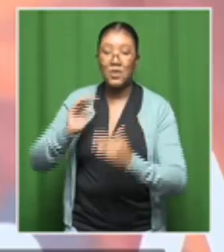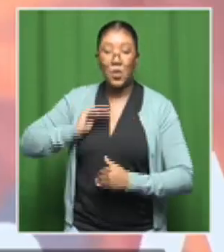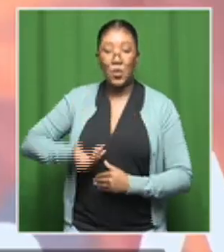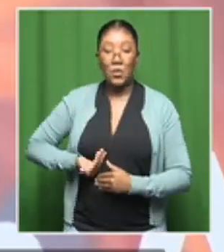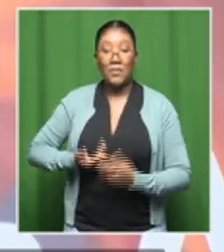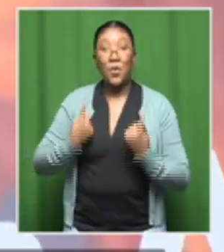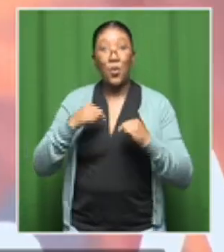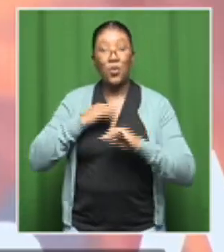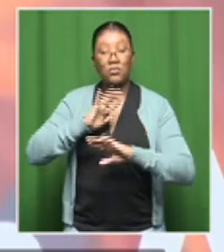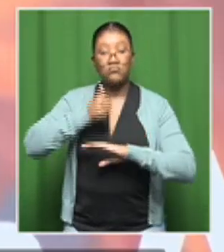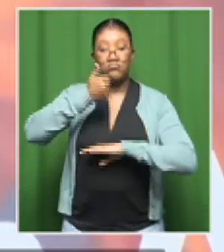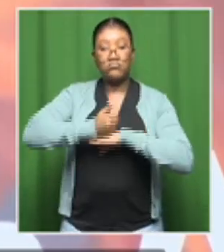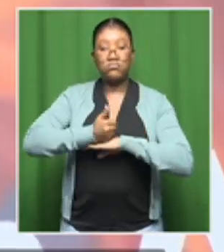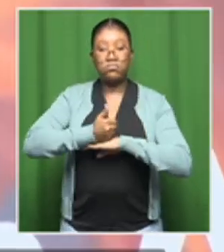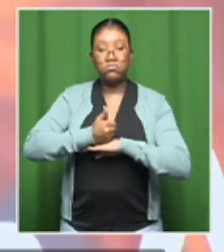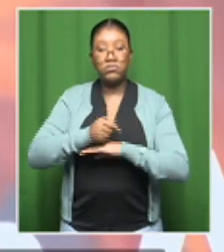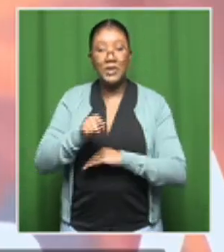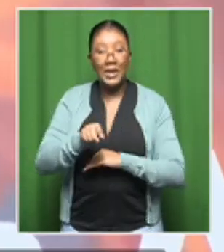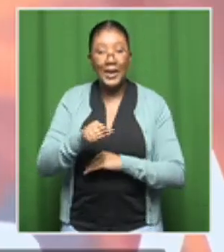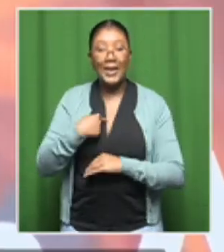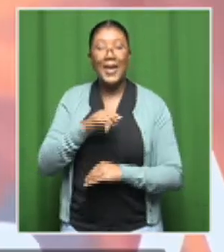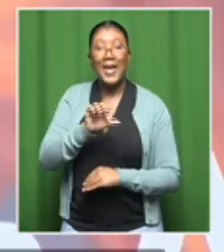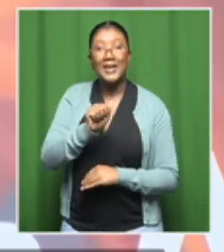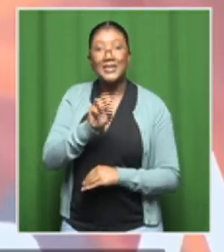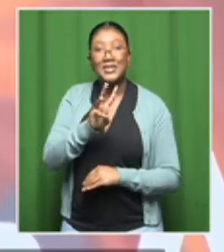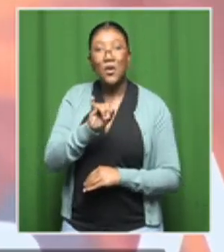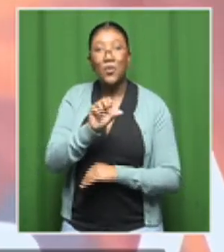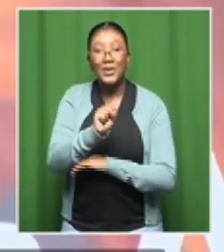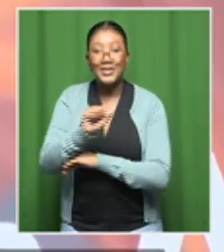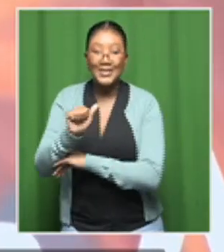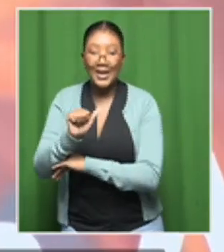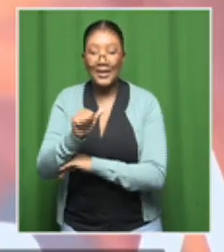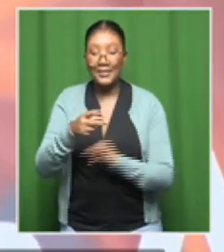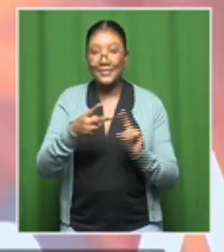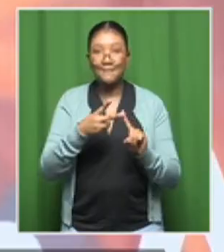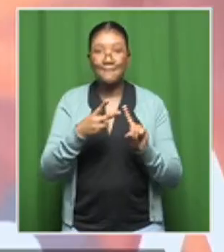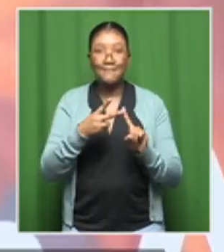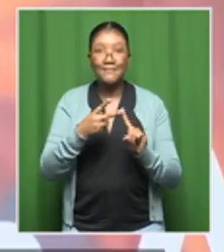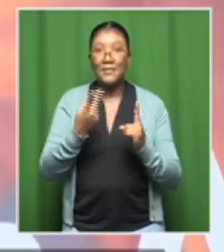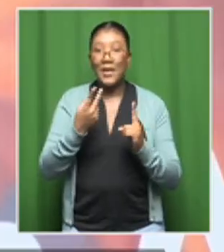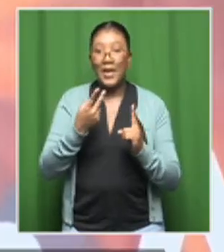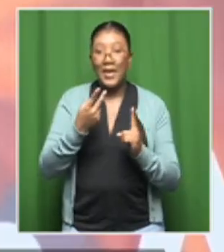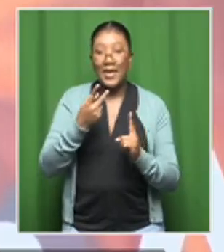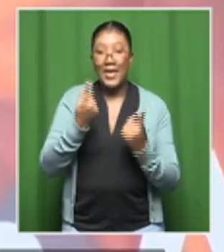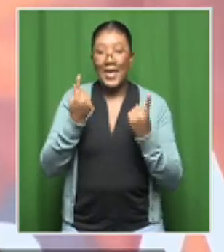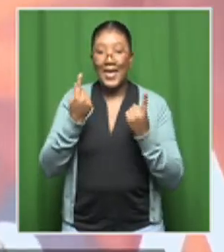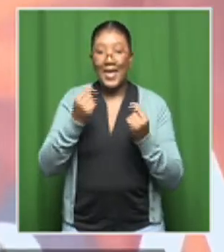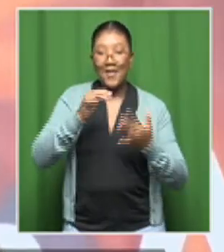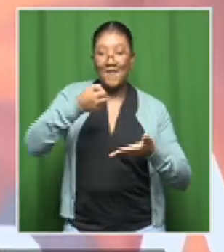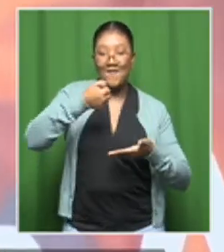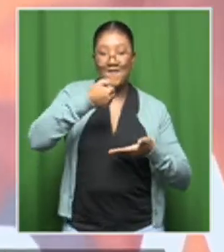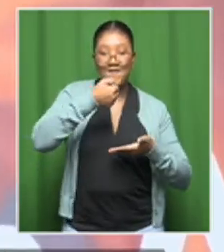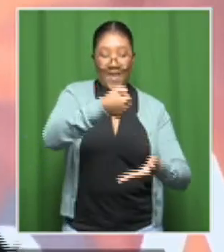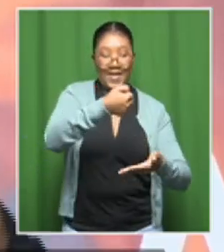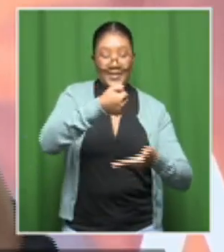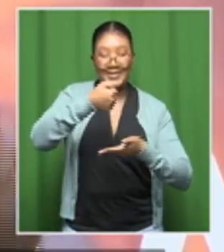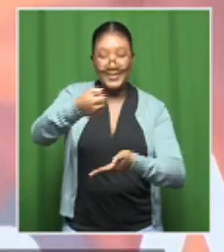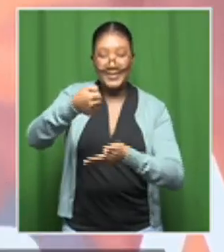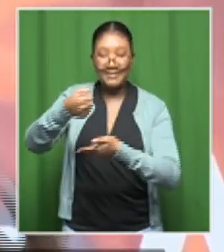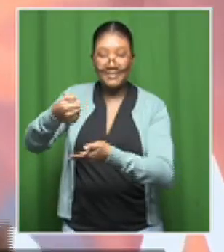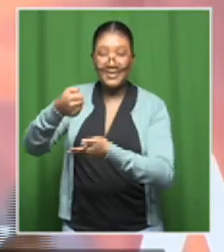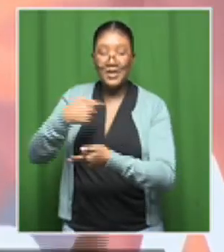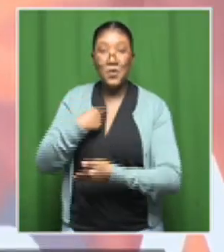with platforms like this, the services, the funding patterns that we are having,